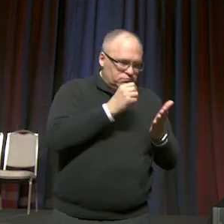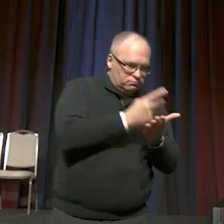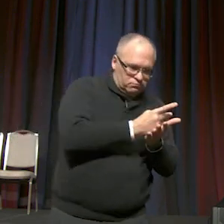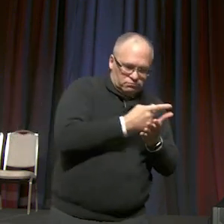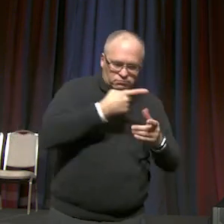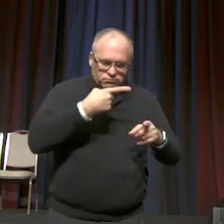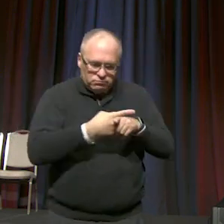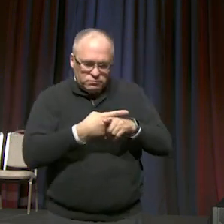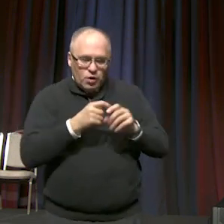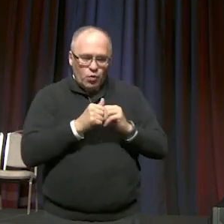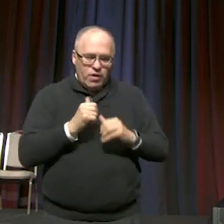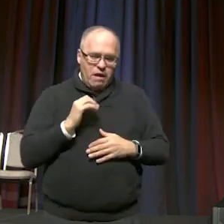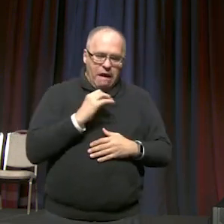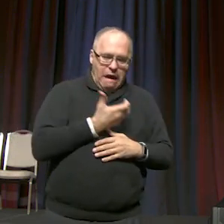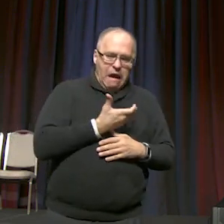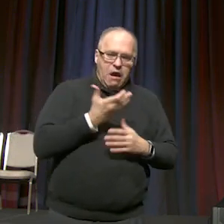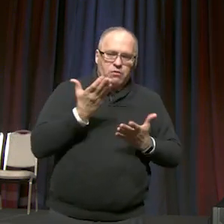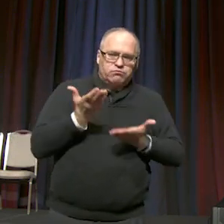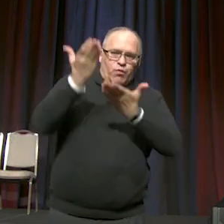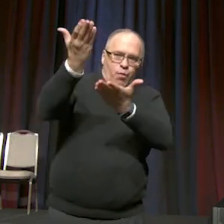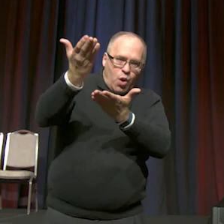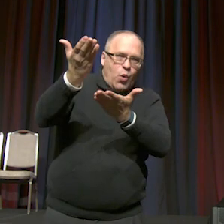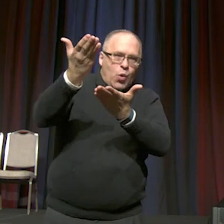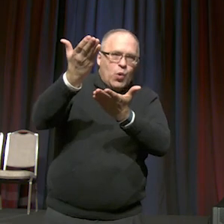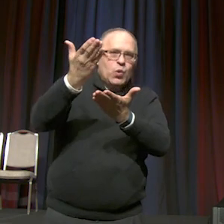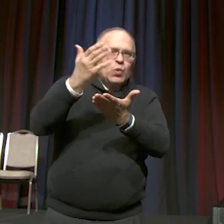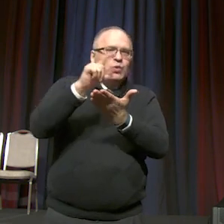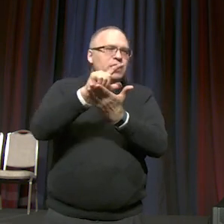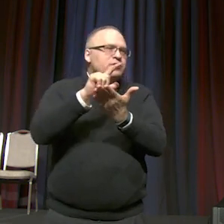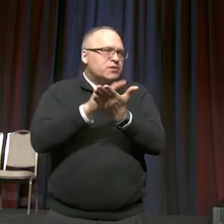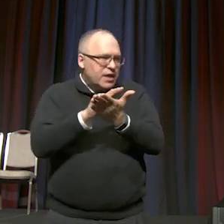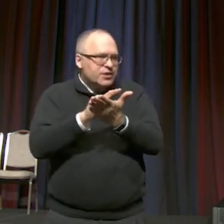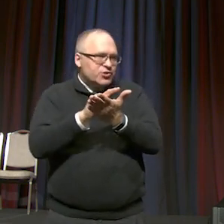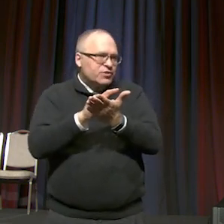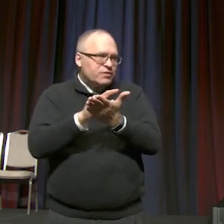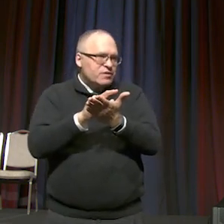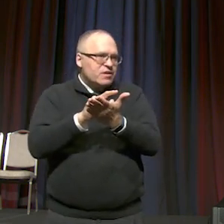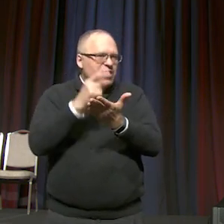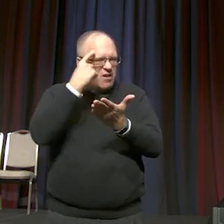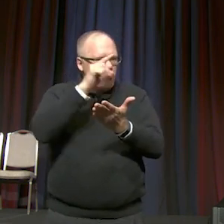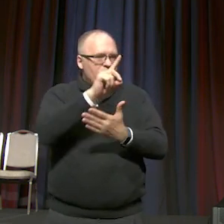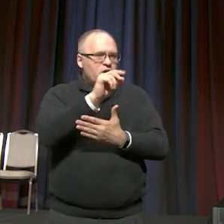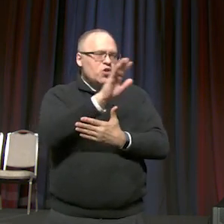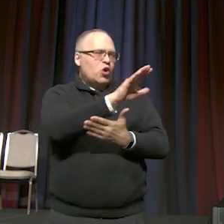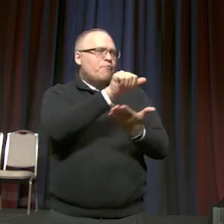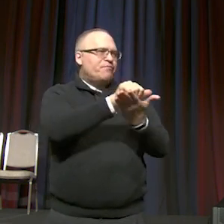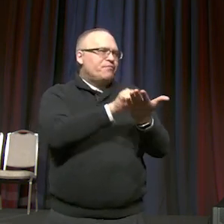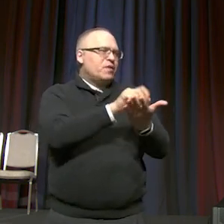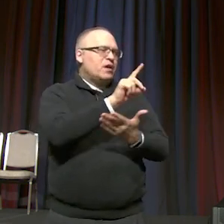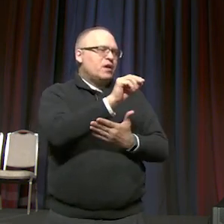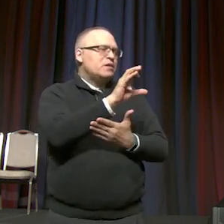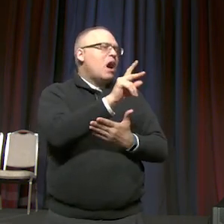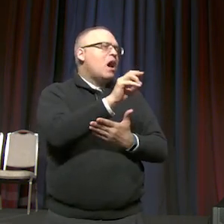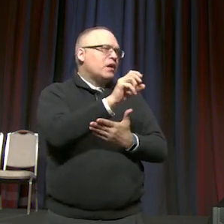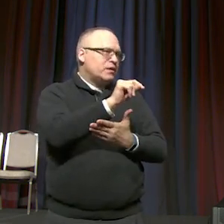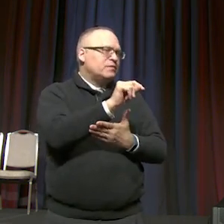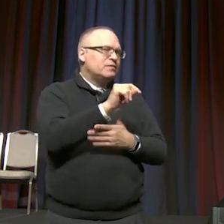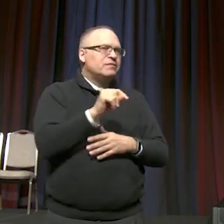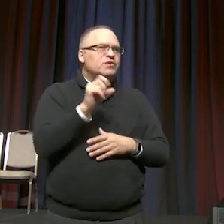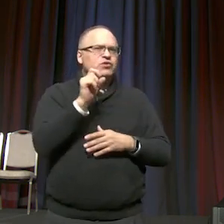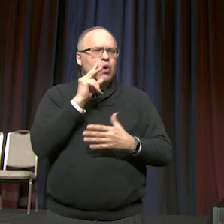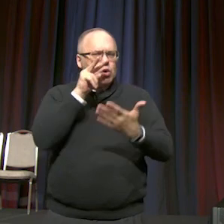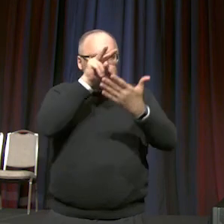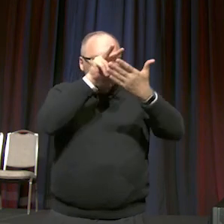legislation in that request. So look carefully